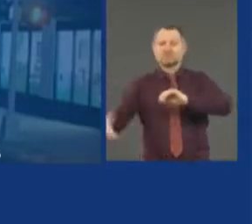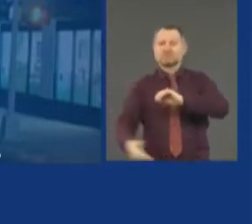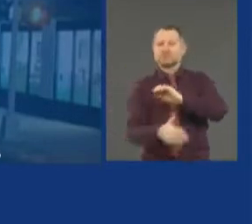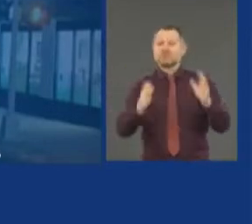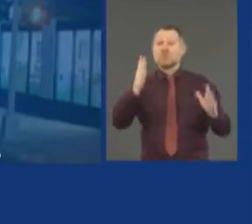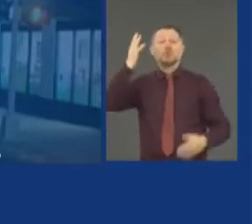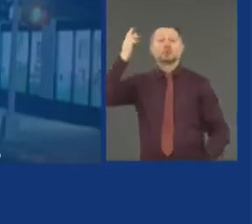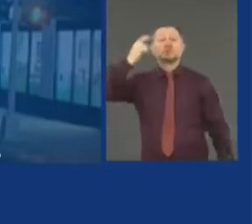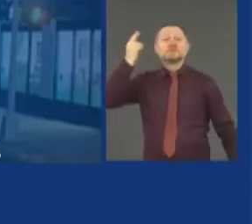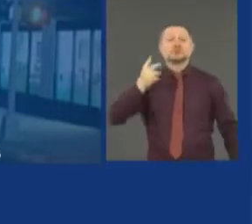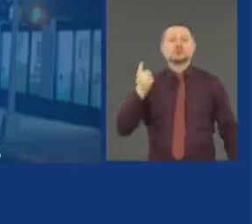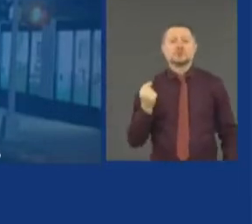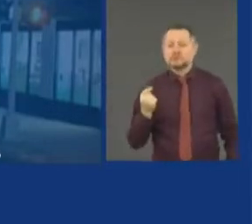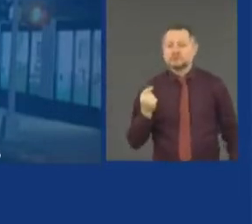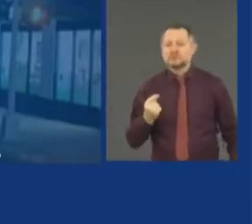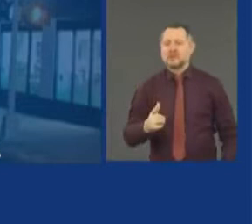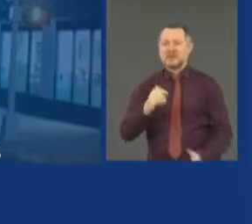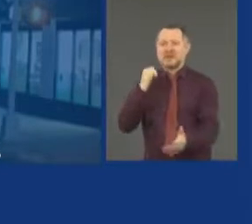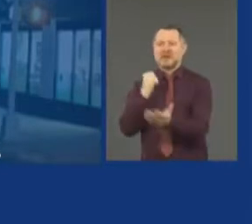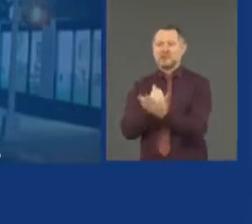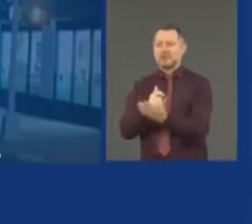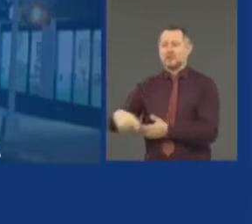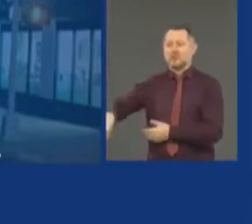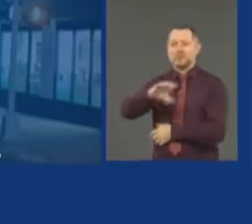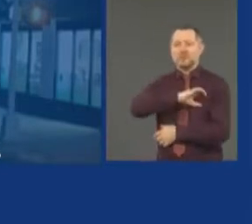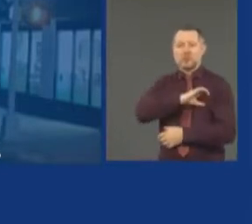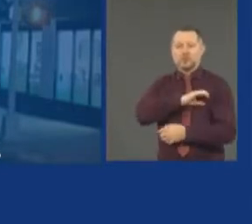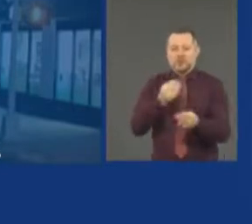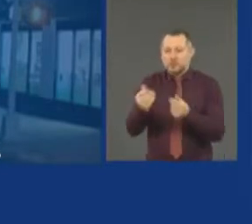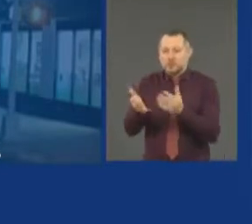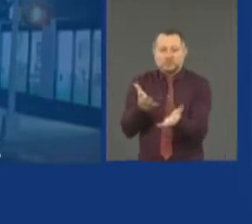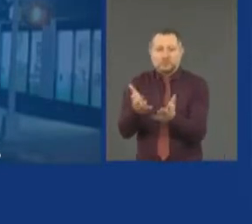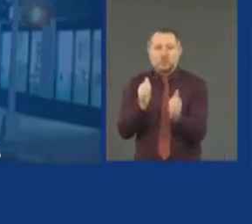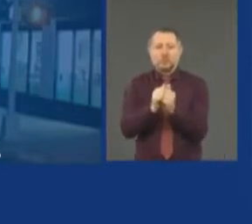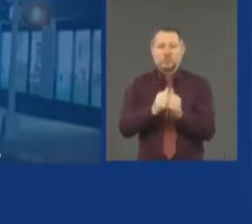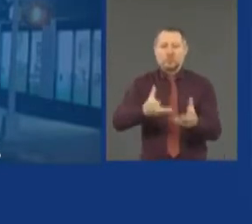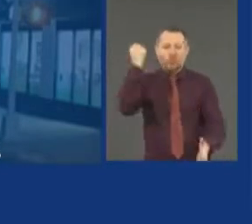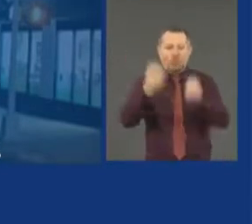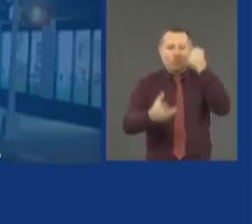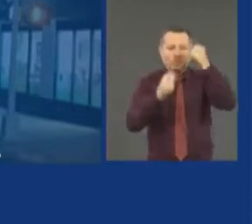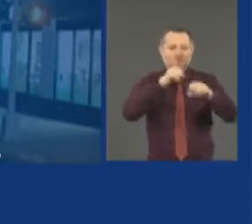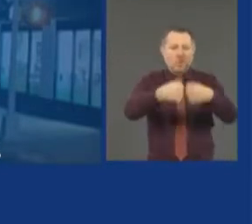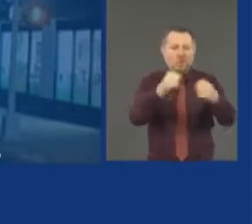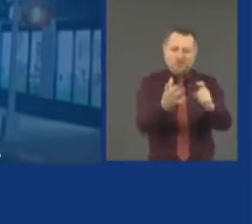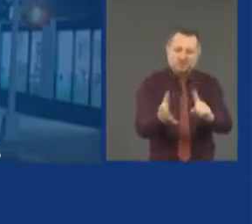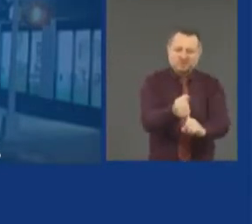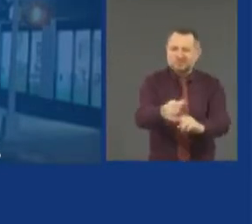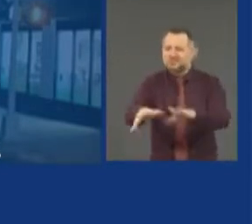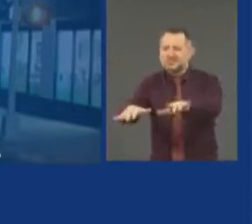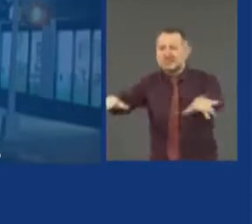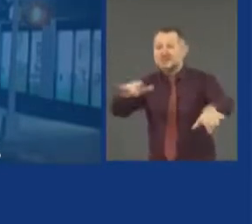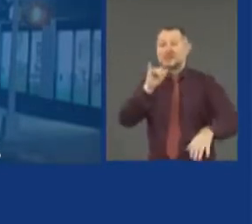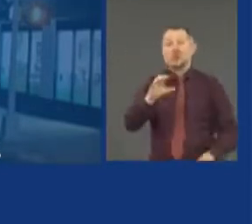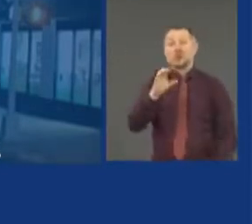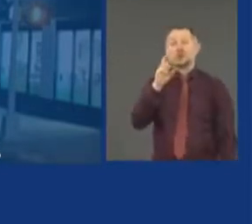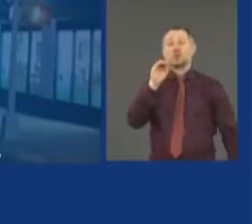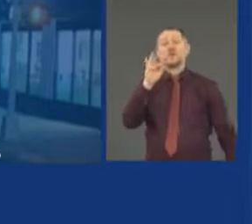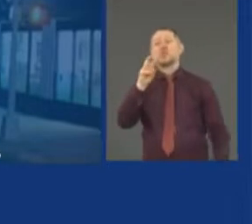the police deal with the looters. The curfew is not about the protesters, as I said.